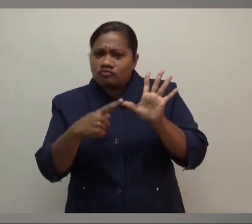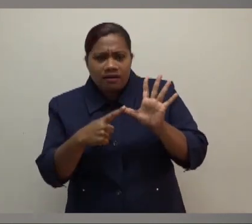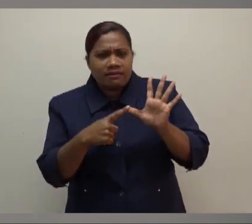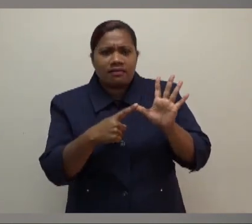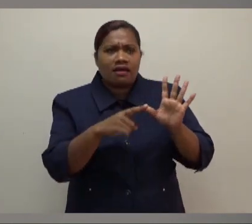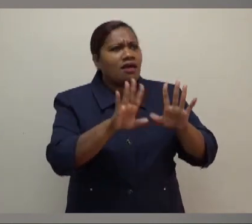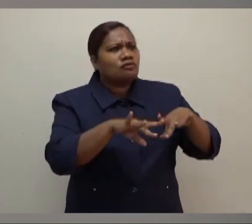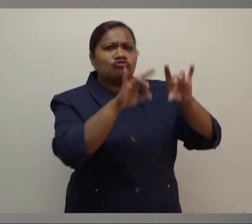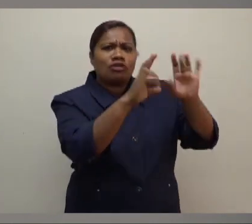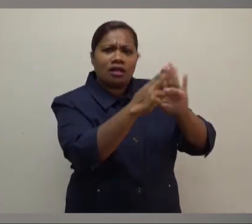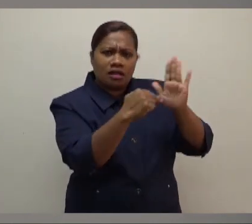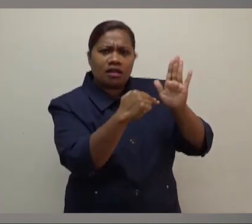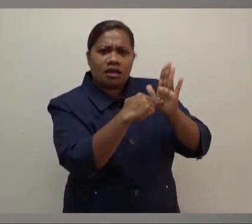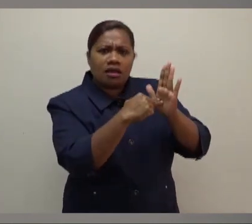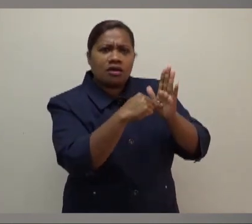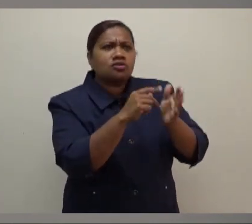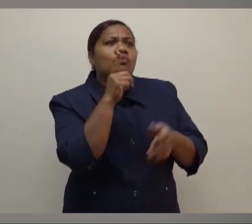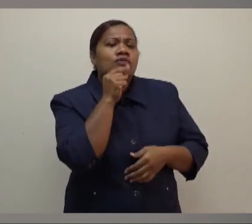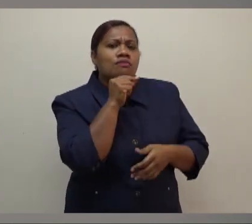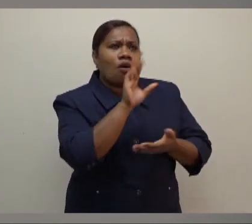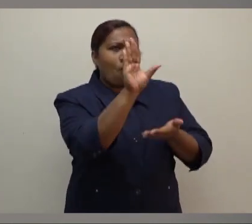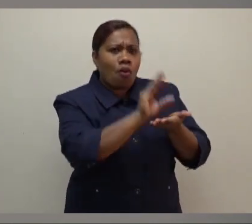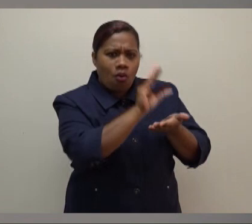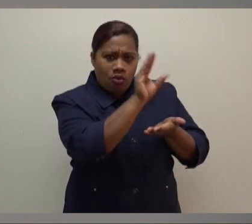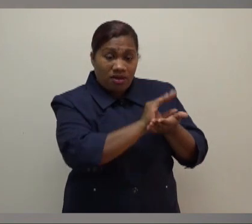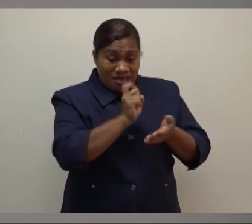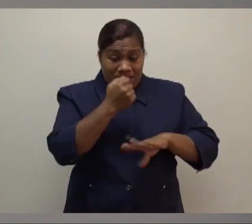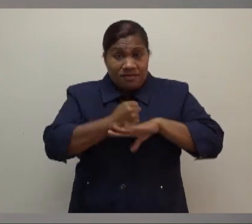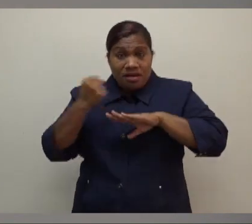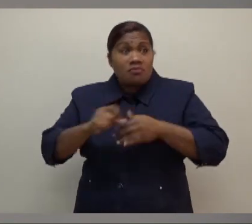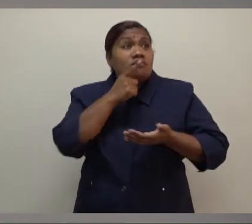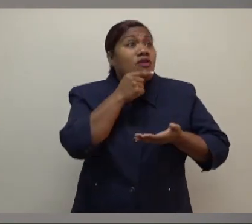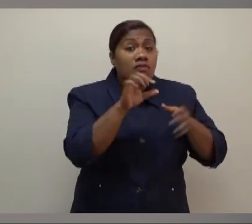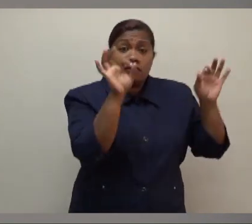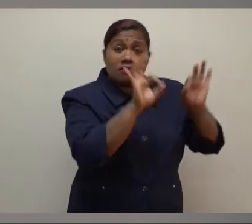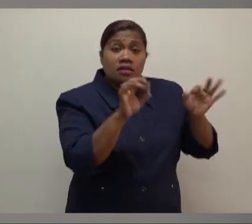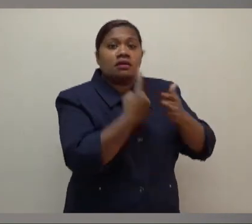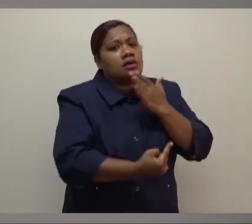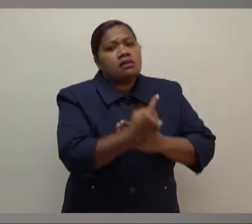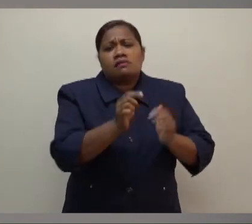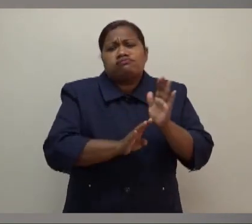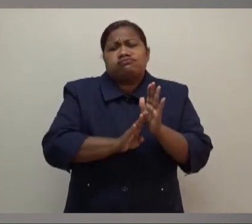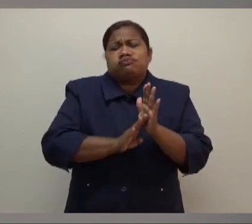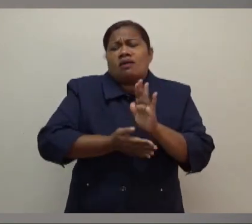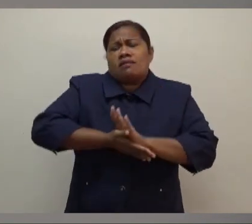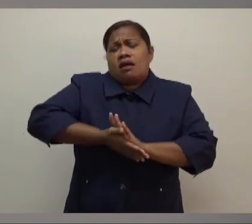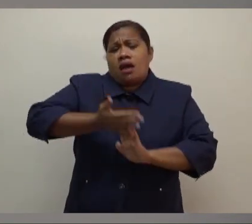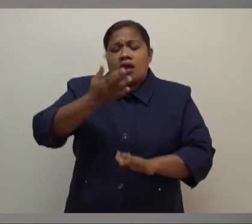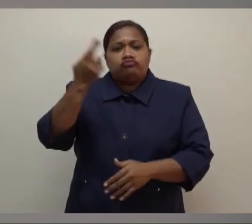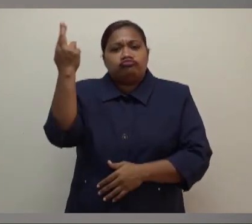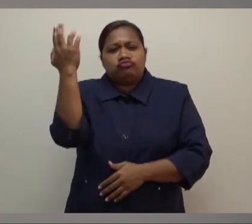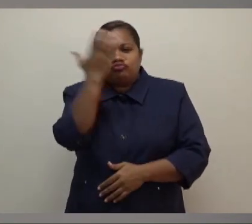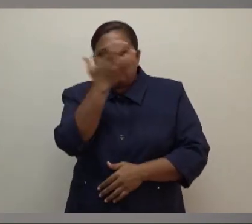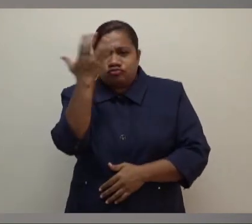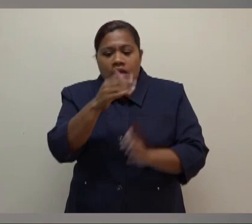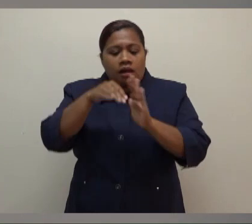Zealand. Had government not borrowed externally, there would have been a very high risk of a devaluation. Imagine, ladies and gentlemen,